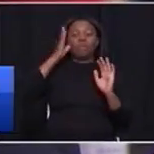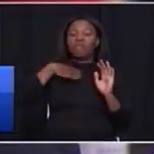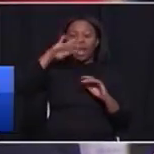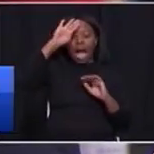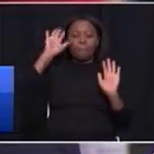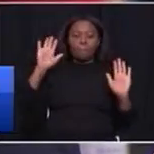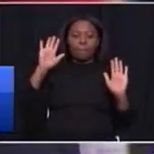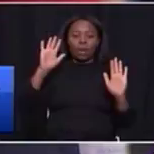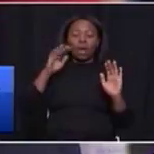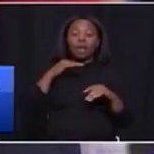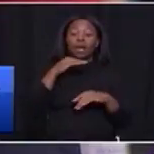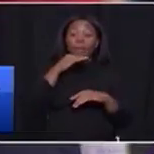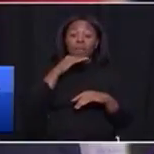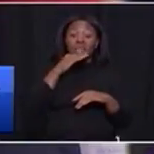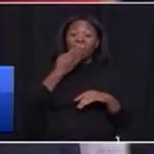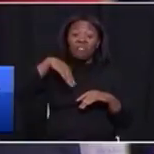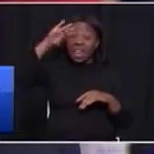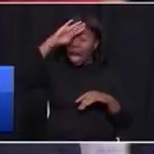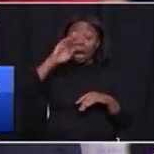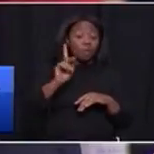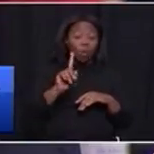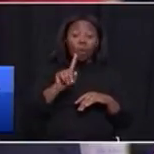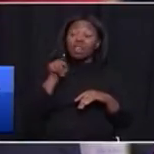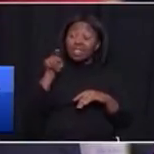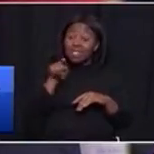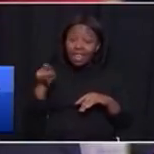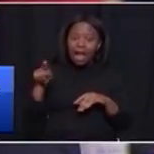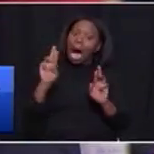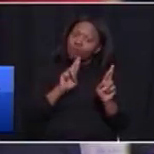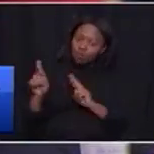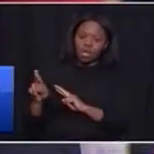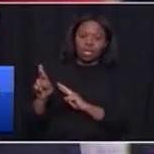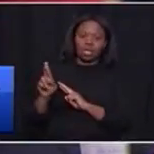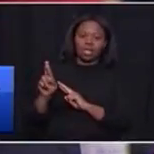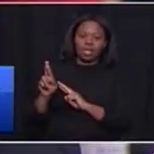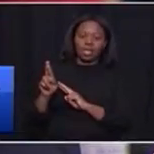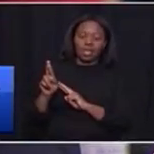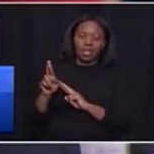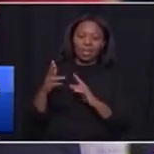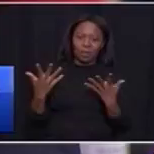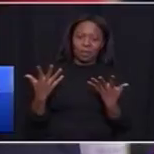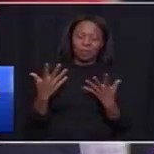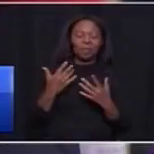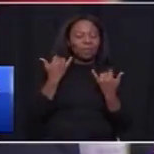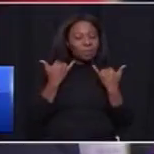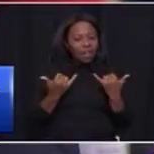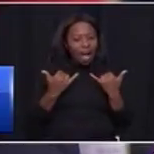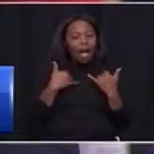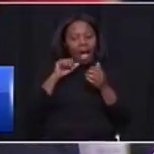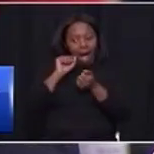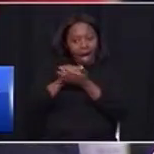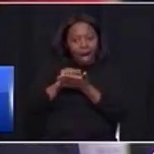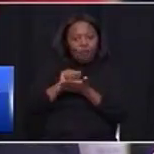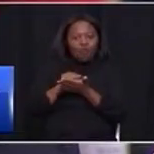They are ready. They are ready. I agree with Jobson, Dubwani,